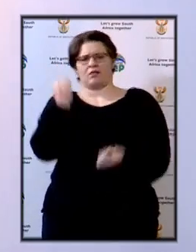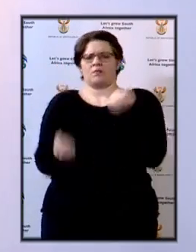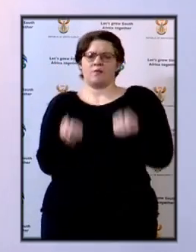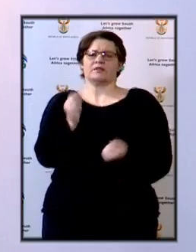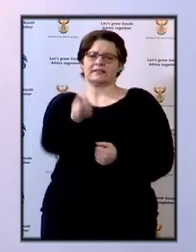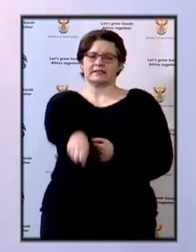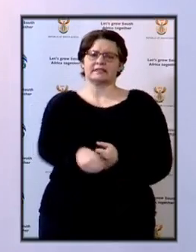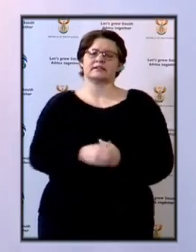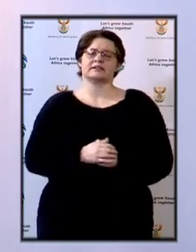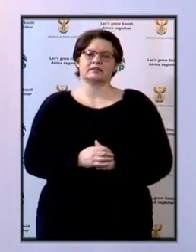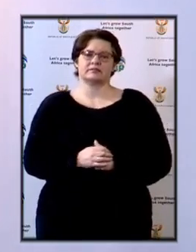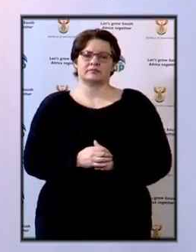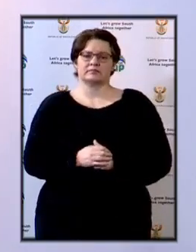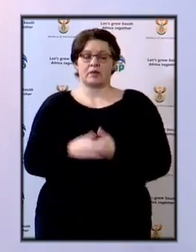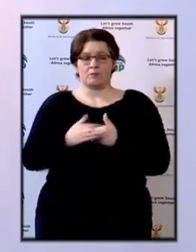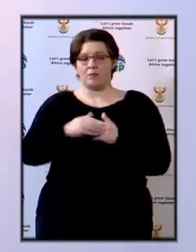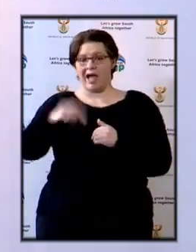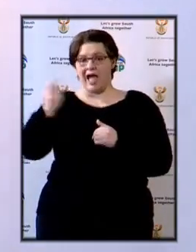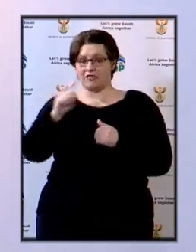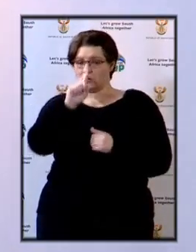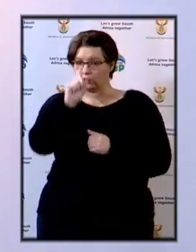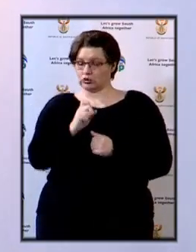Thank you. Any other question?